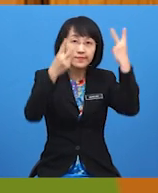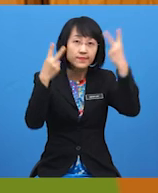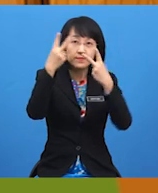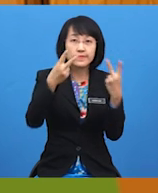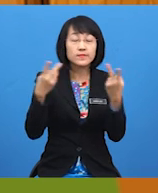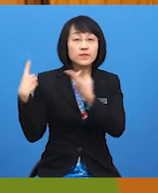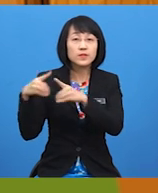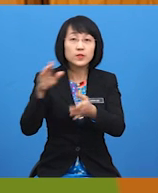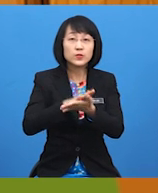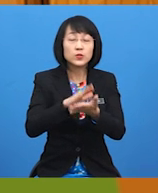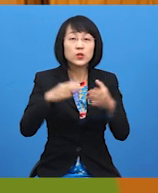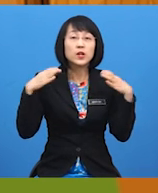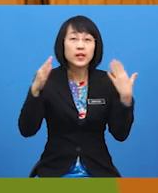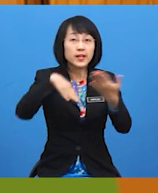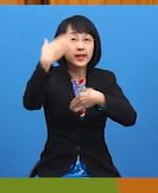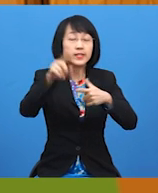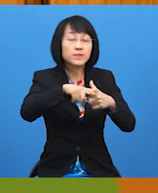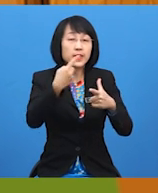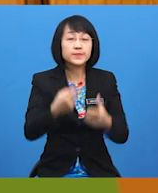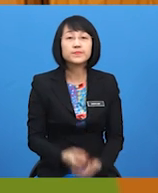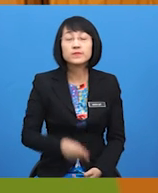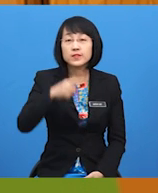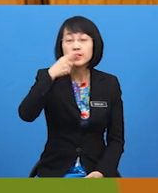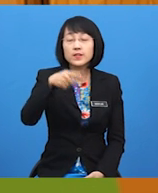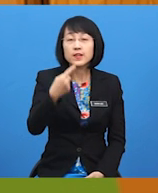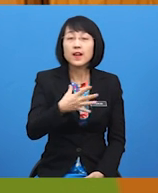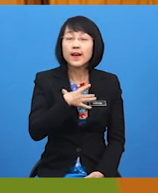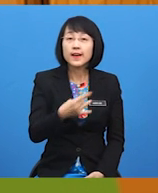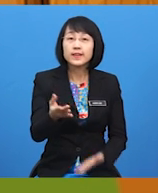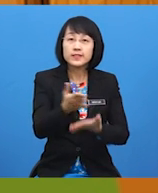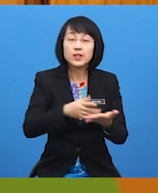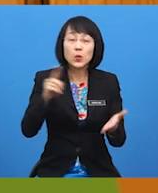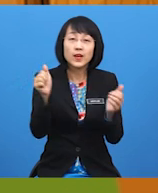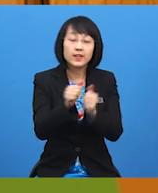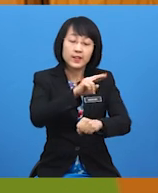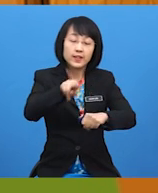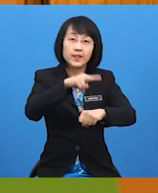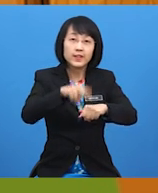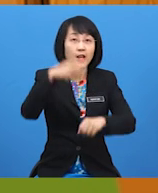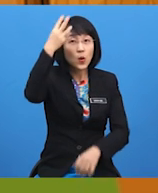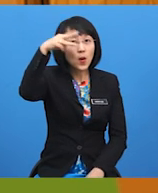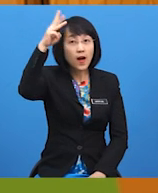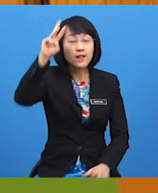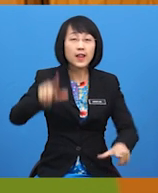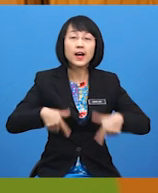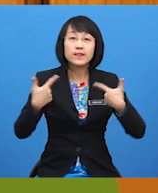school holiday next month. She said she likes somewhere with nature and wildlife. Do you have any